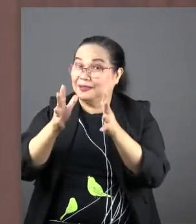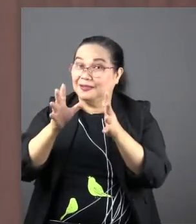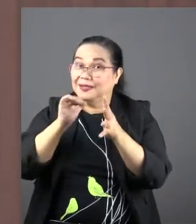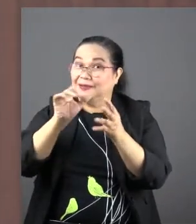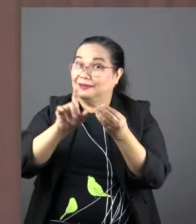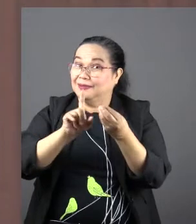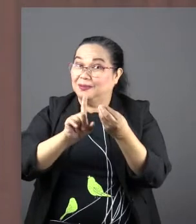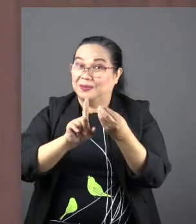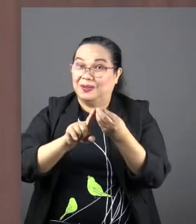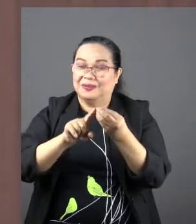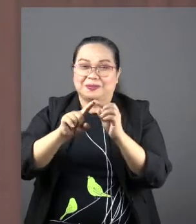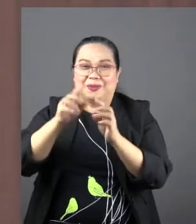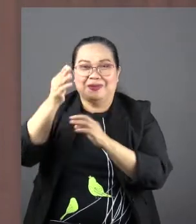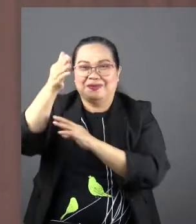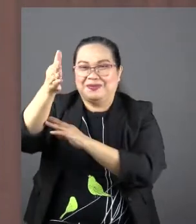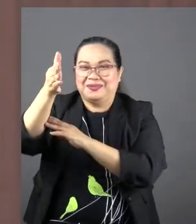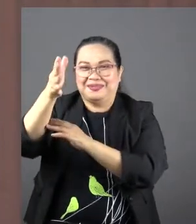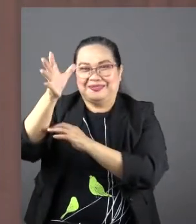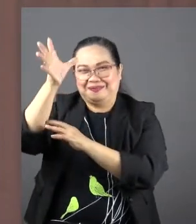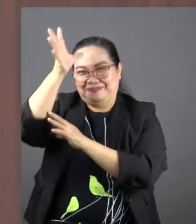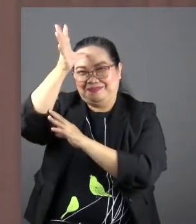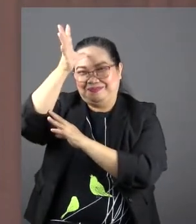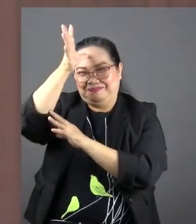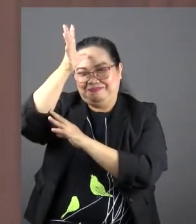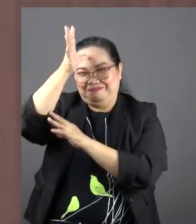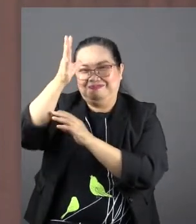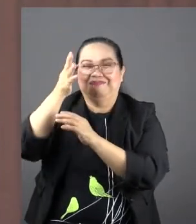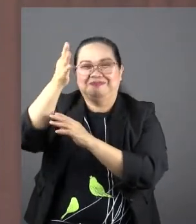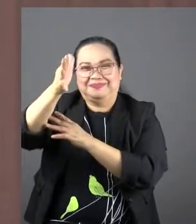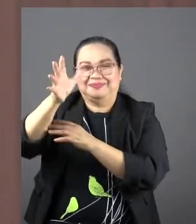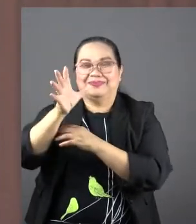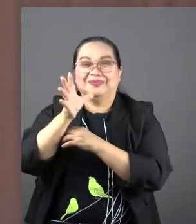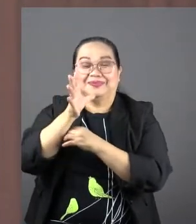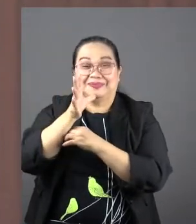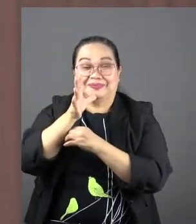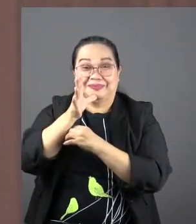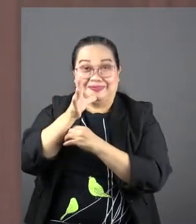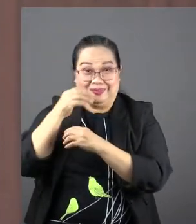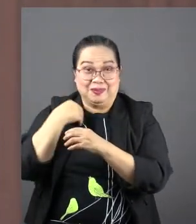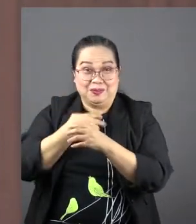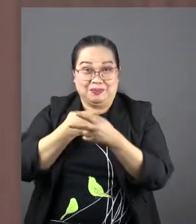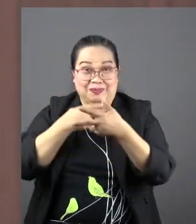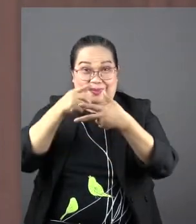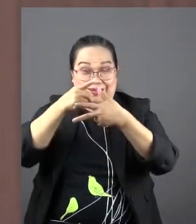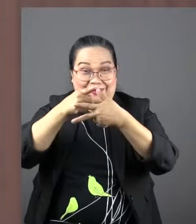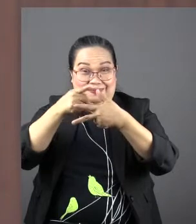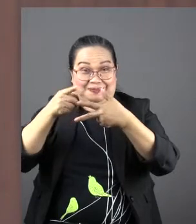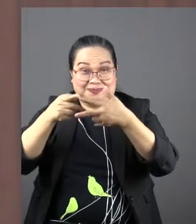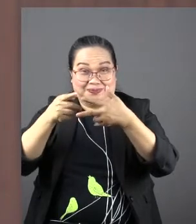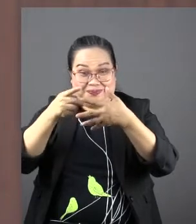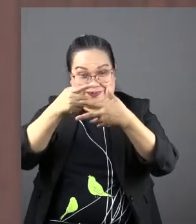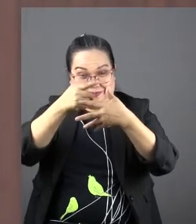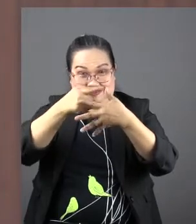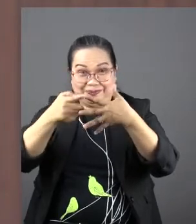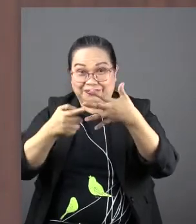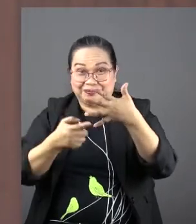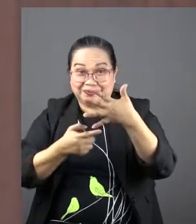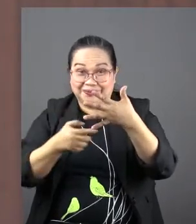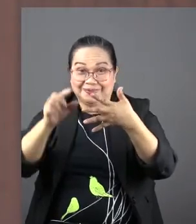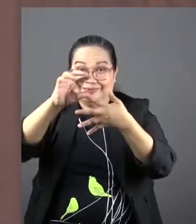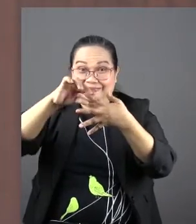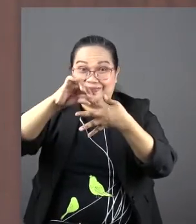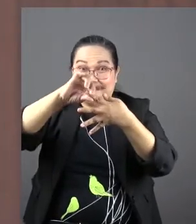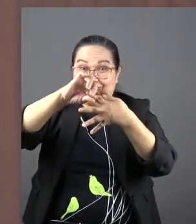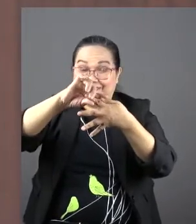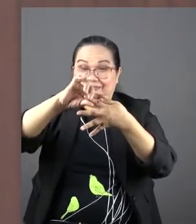dads, but future dads. Future moms. Let's look at the first two vignettes that talk about a mother's